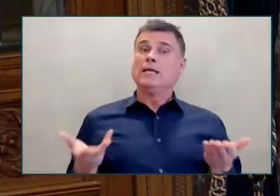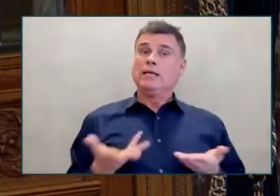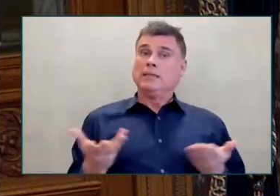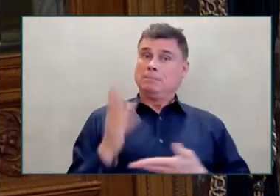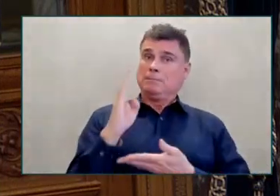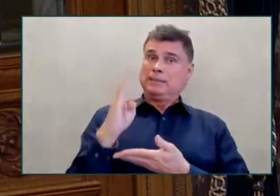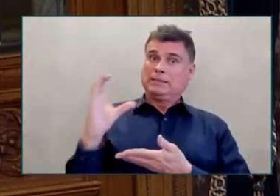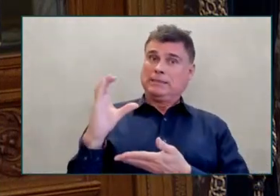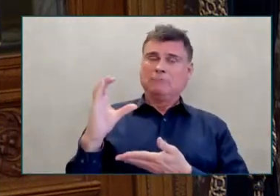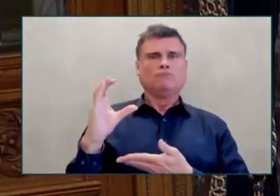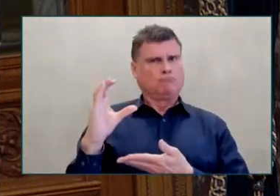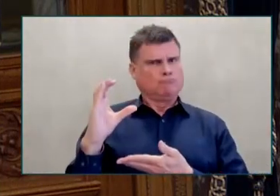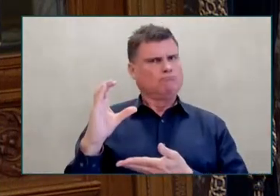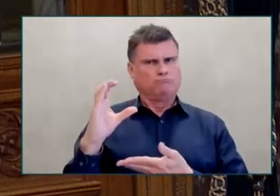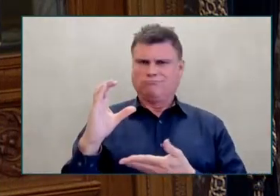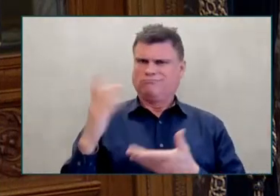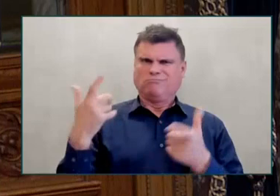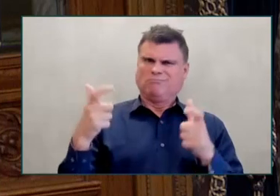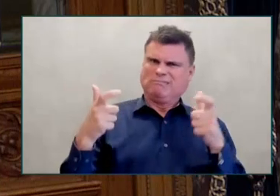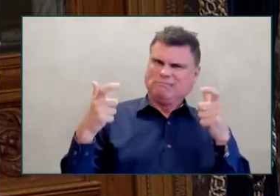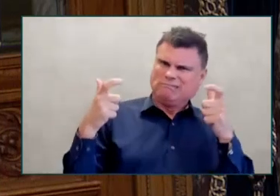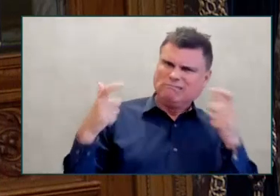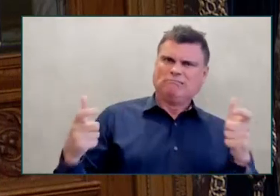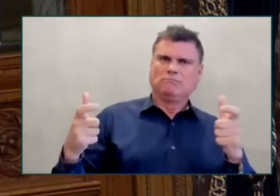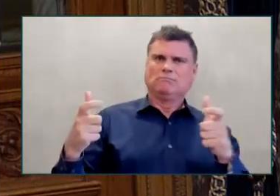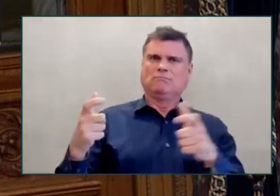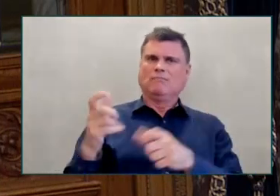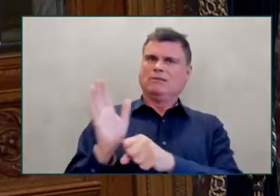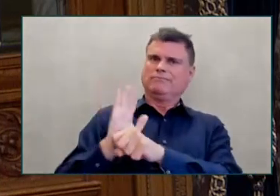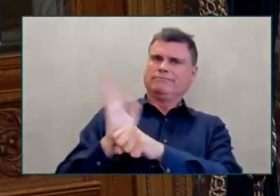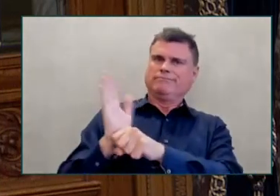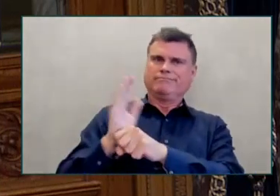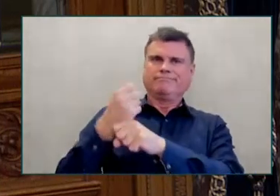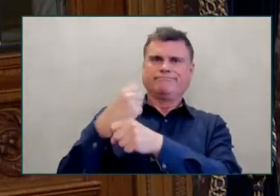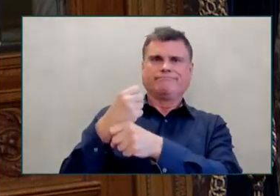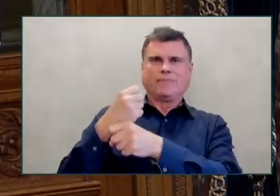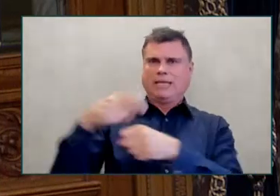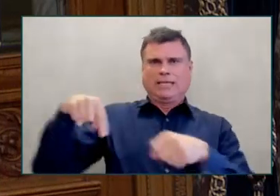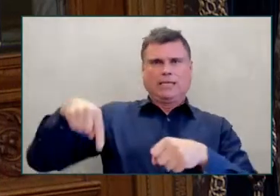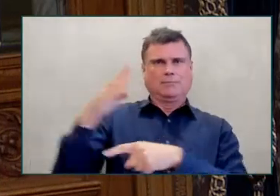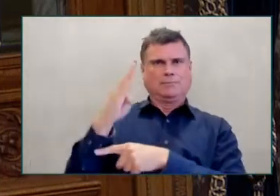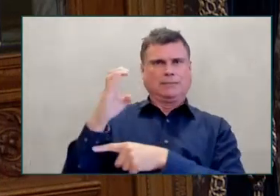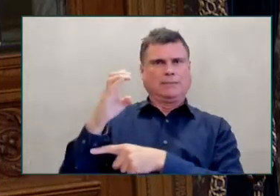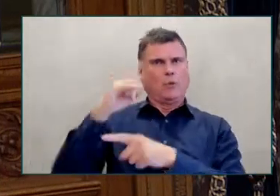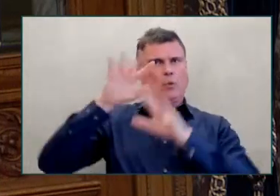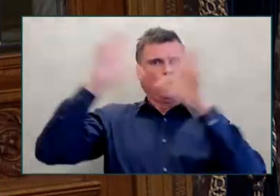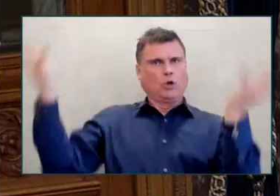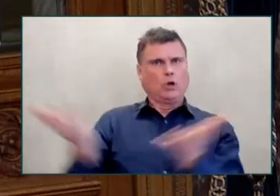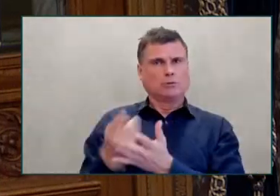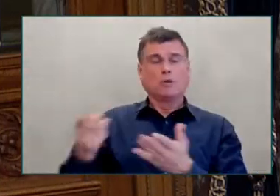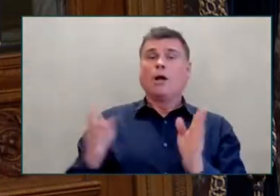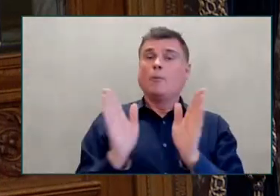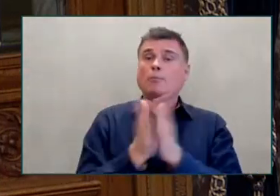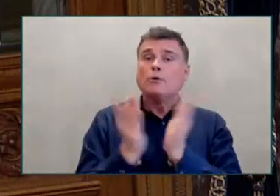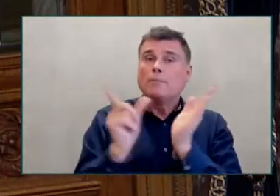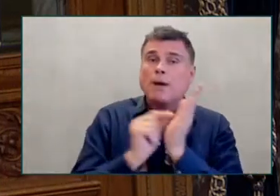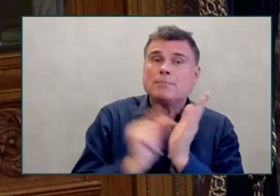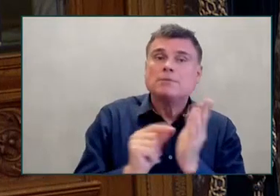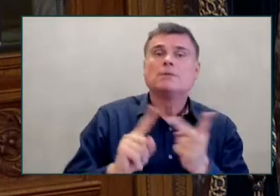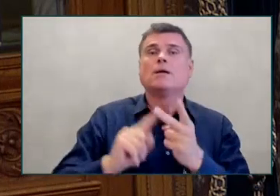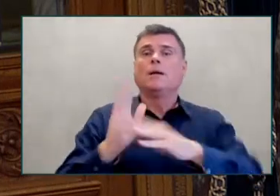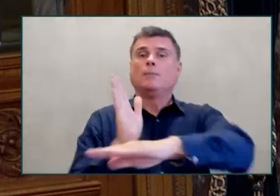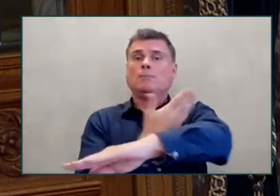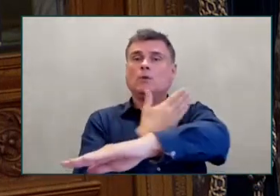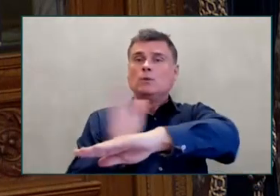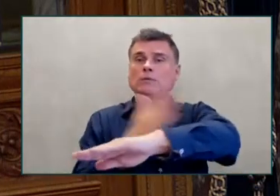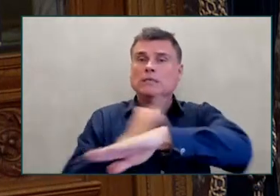second largest English-language book publishing market and the third largest centre for music in the country. We are also home to one of the world's